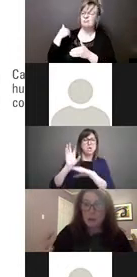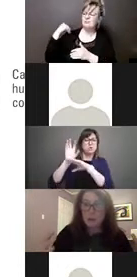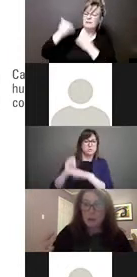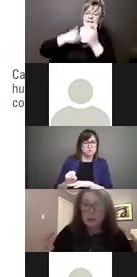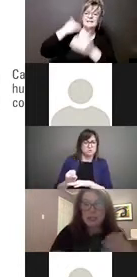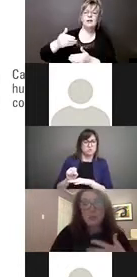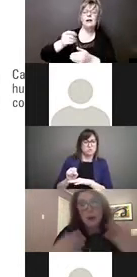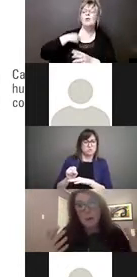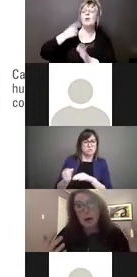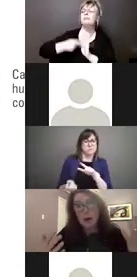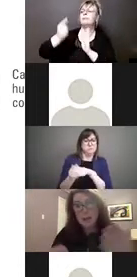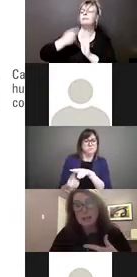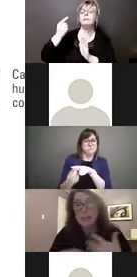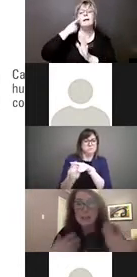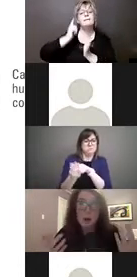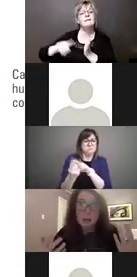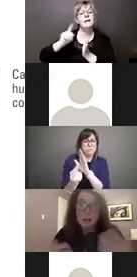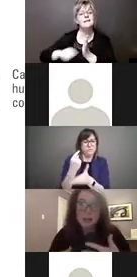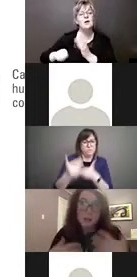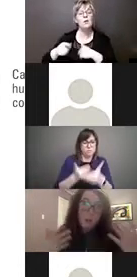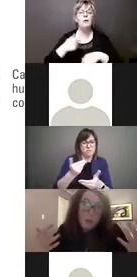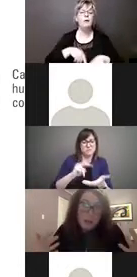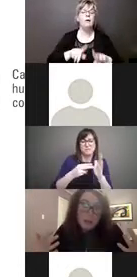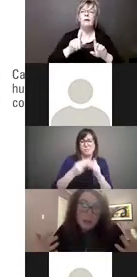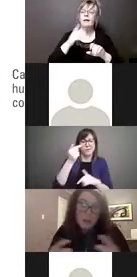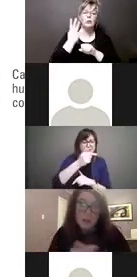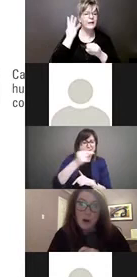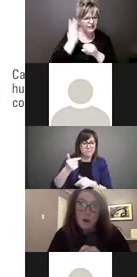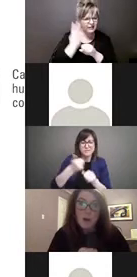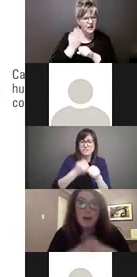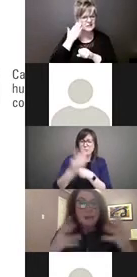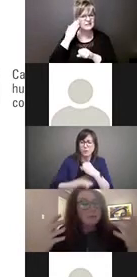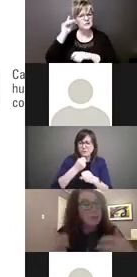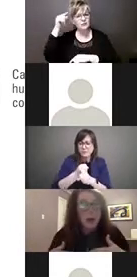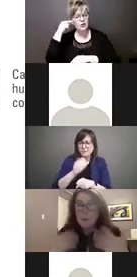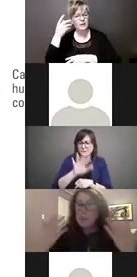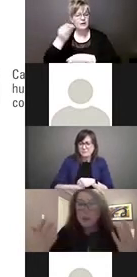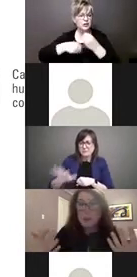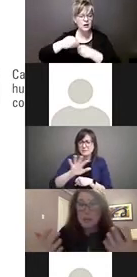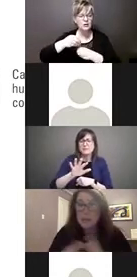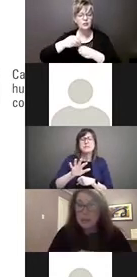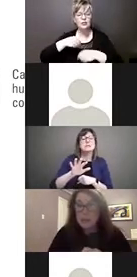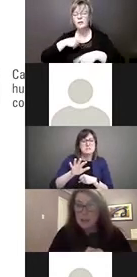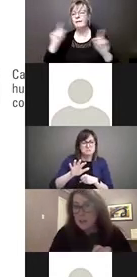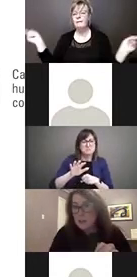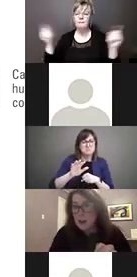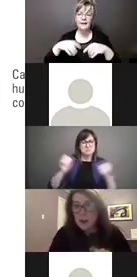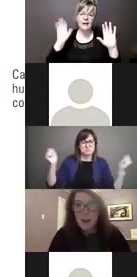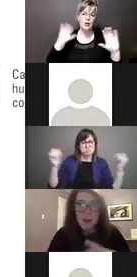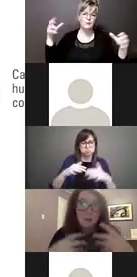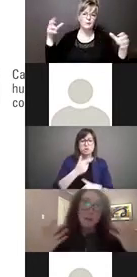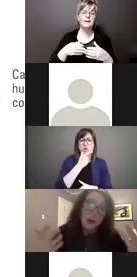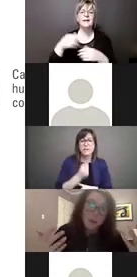review process whereby states parties every four years or so come to a committee in Geneva